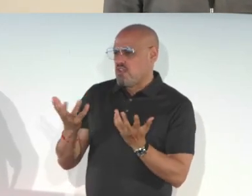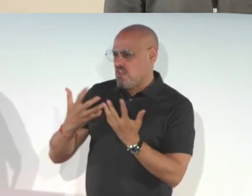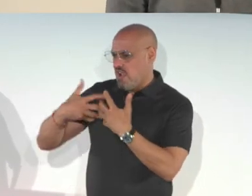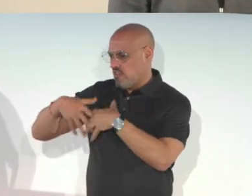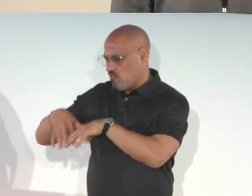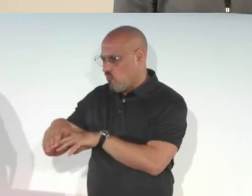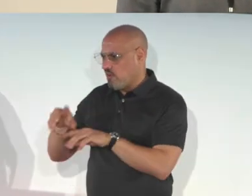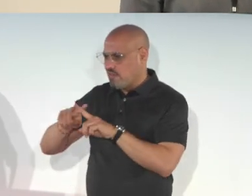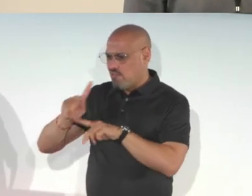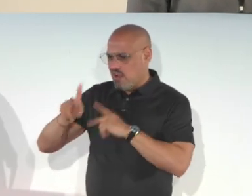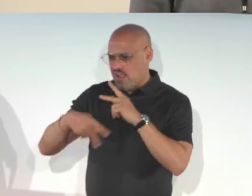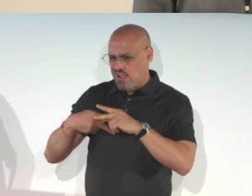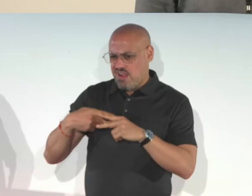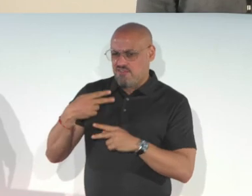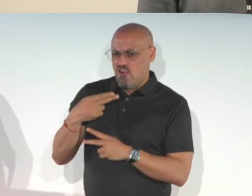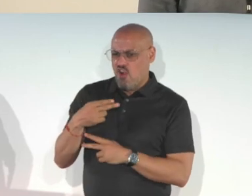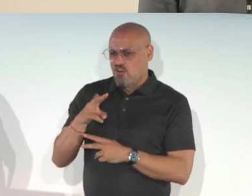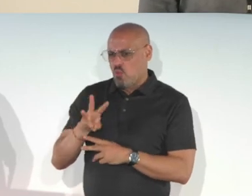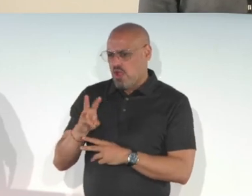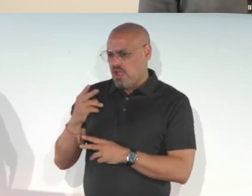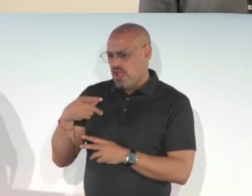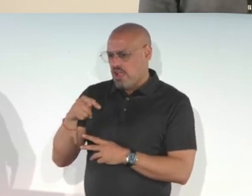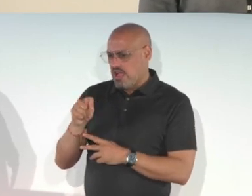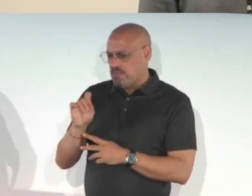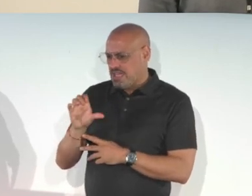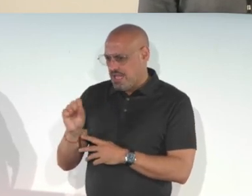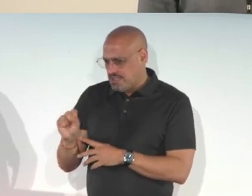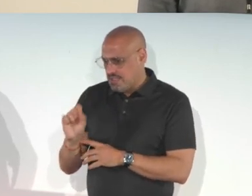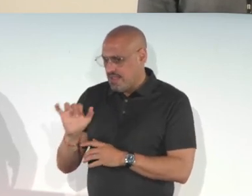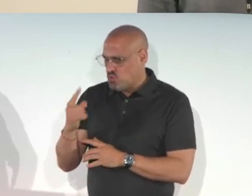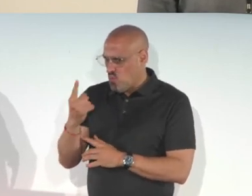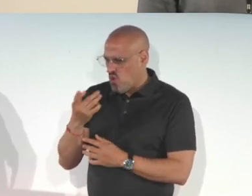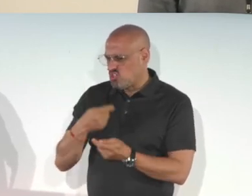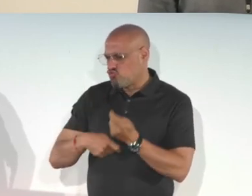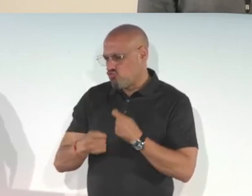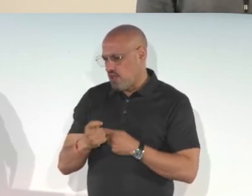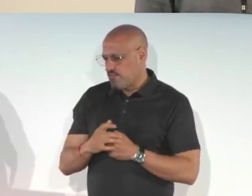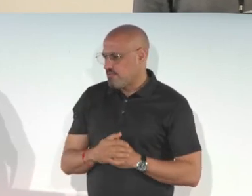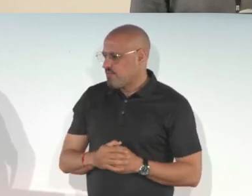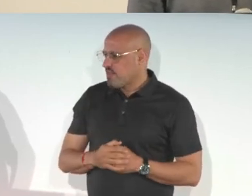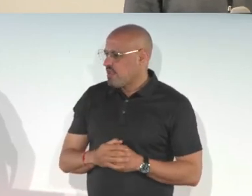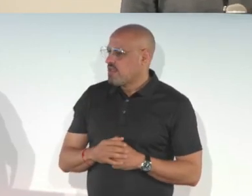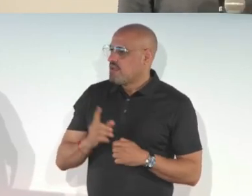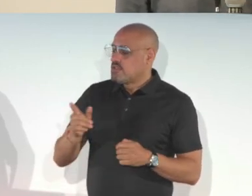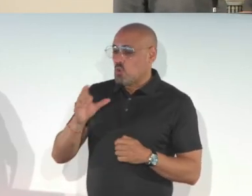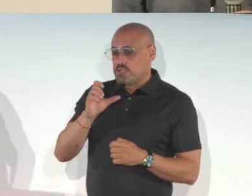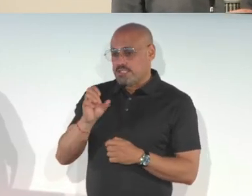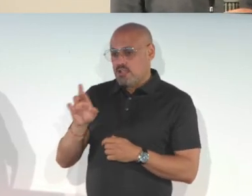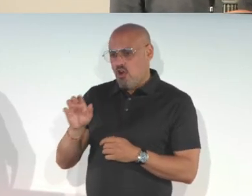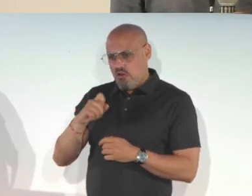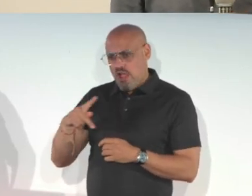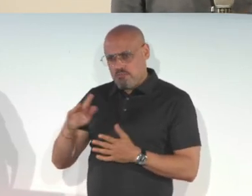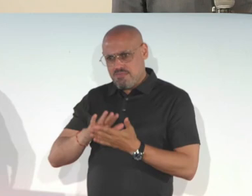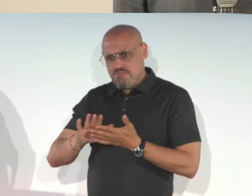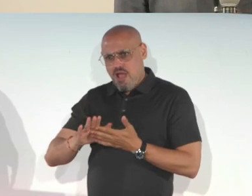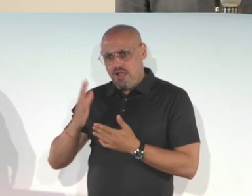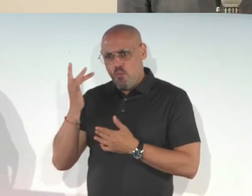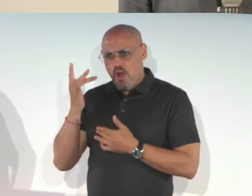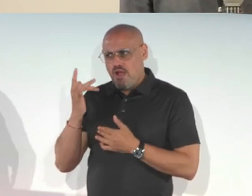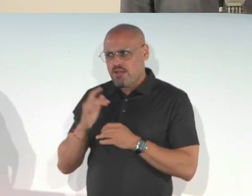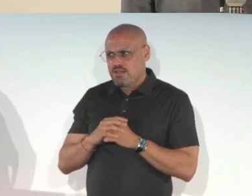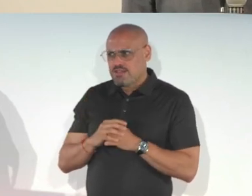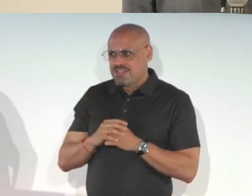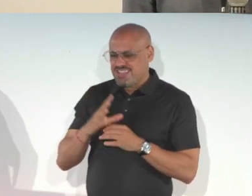if there isn't, I think that might be a missed opportunity and maybe there's other ways to integrate other type of haptic hardware. So I think